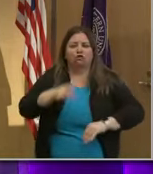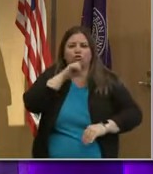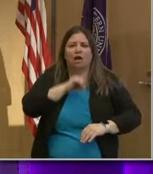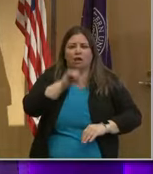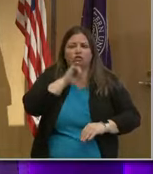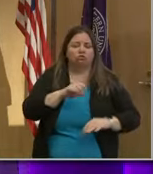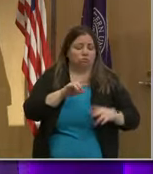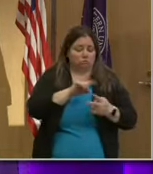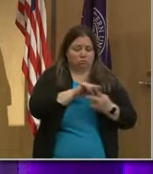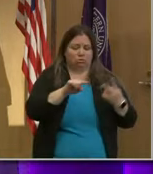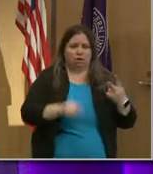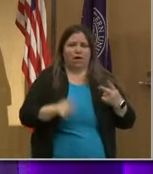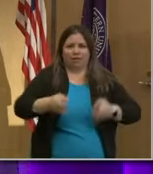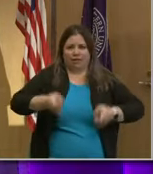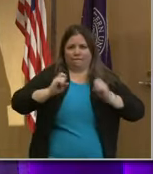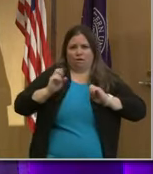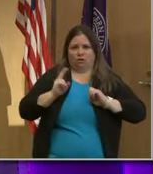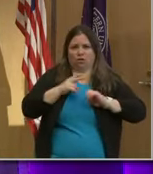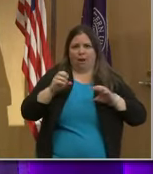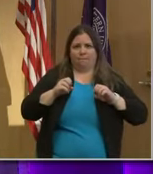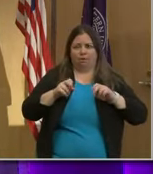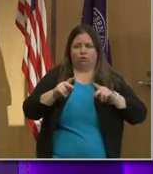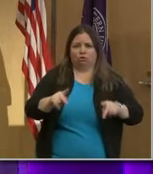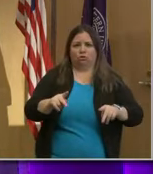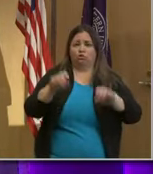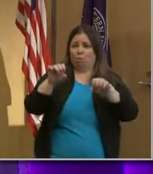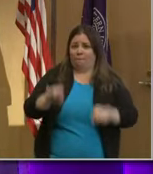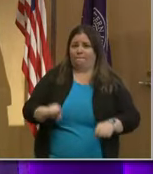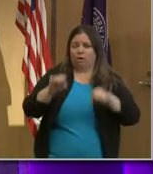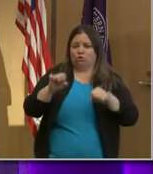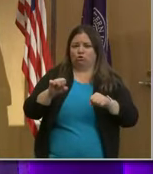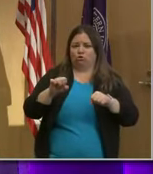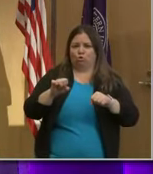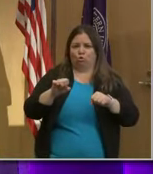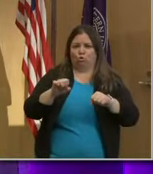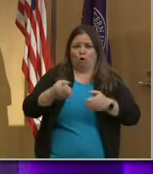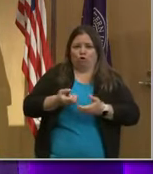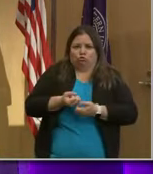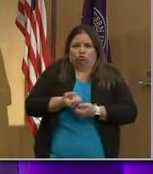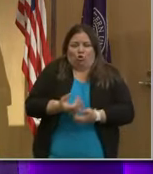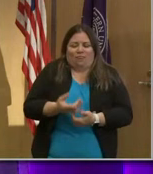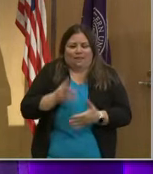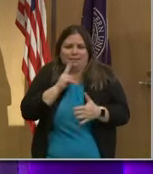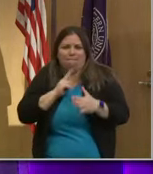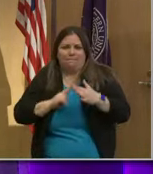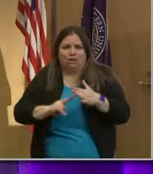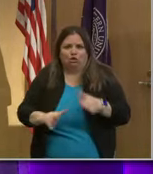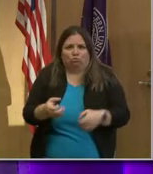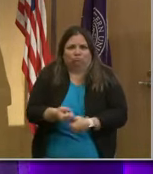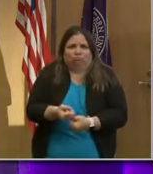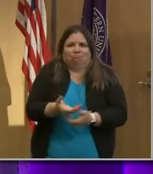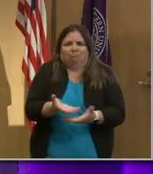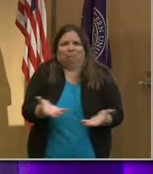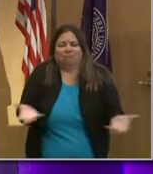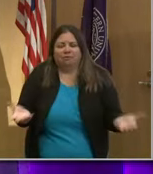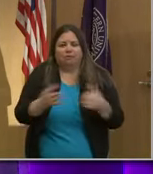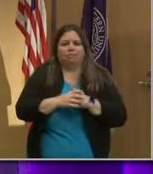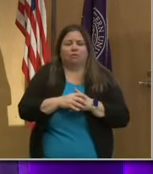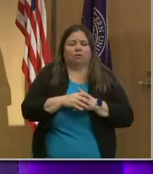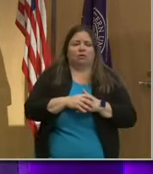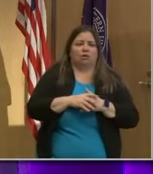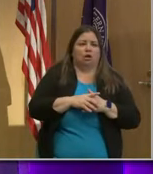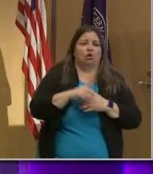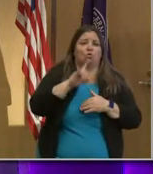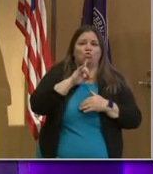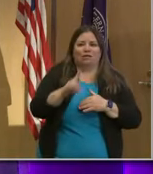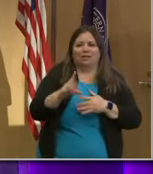Together, those give us an opportunity to potentially unravel this mystery that's intrigued the